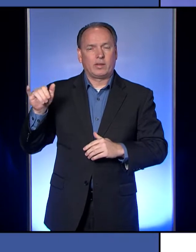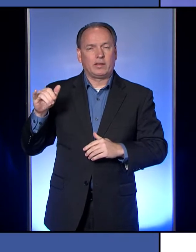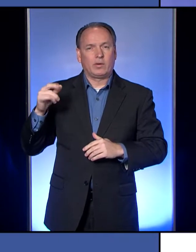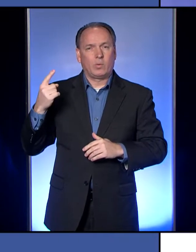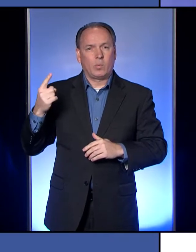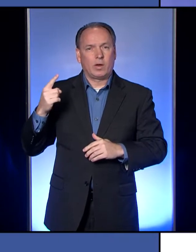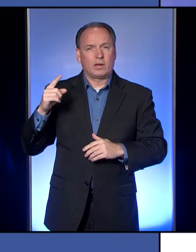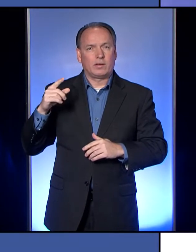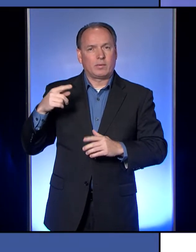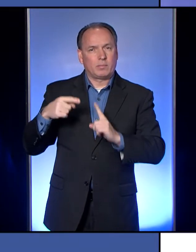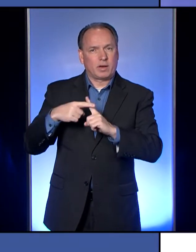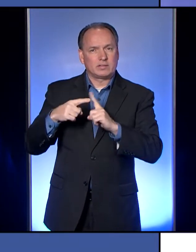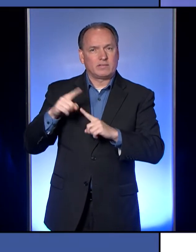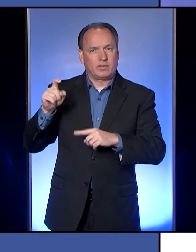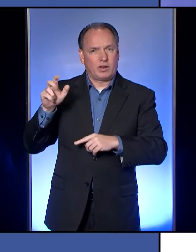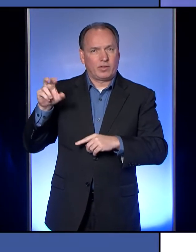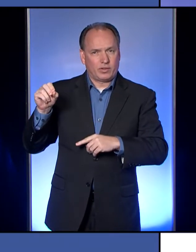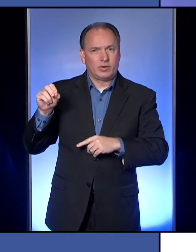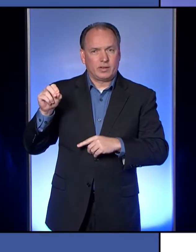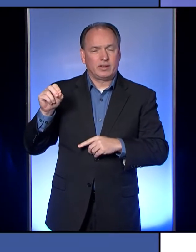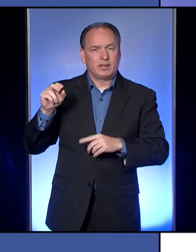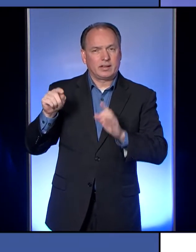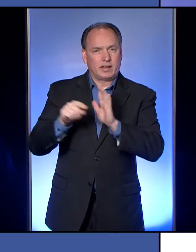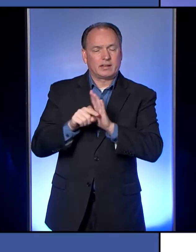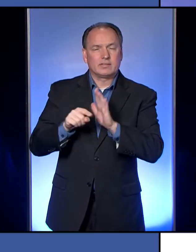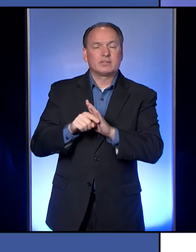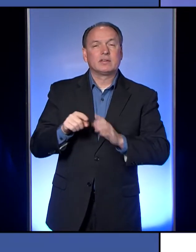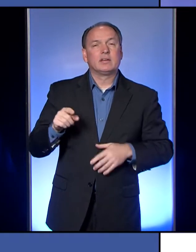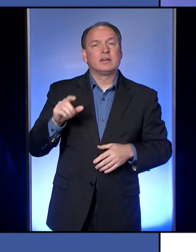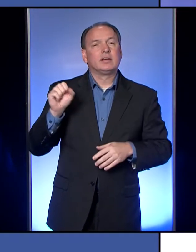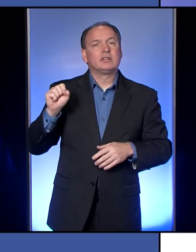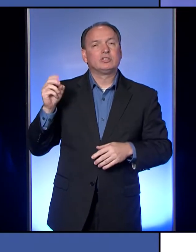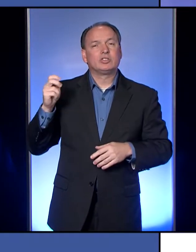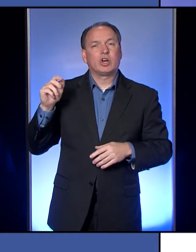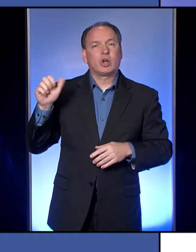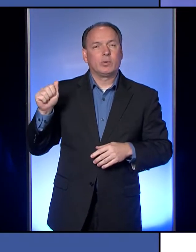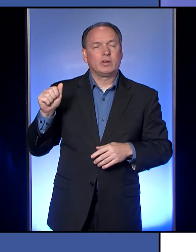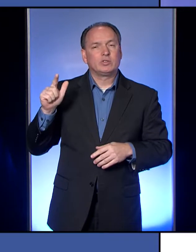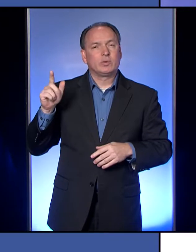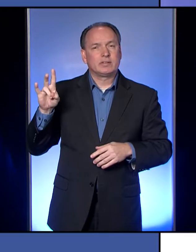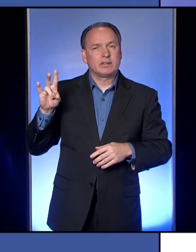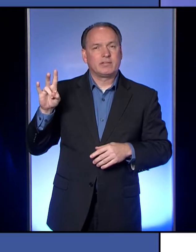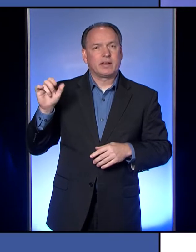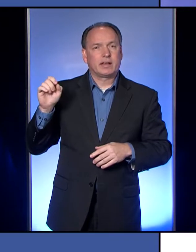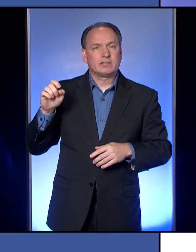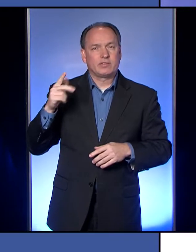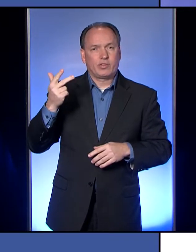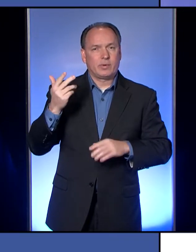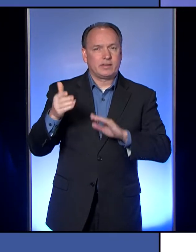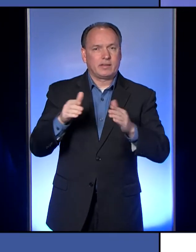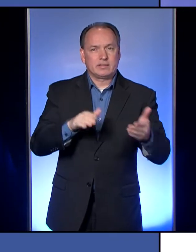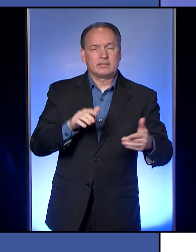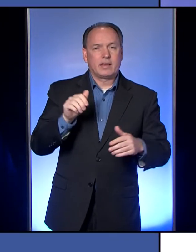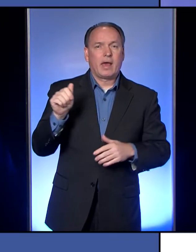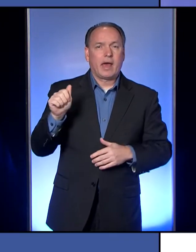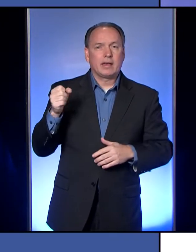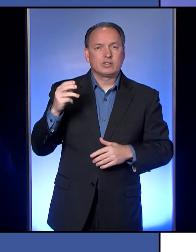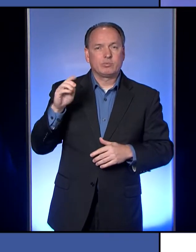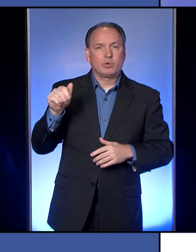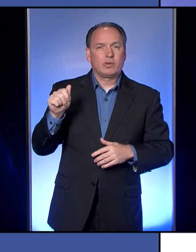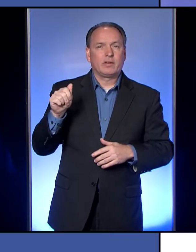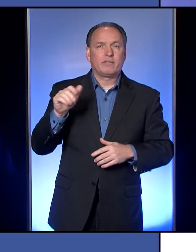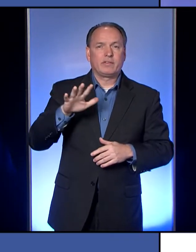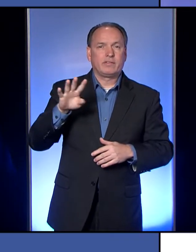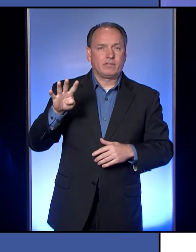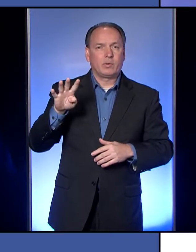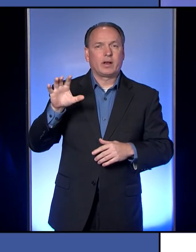130 negatives. Chautauqua County has 27 cases and 3 deaths, and Ashtabula has 54 cases and